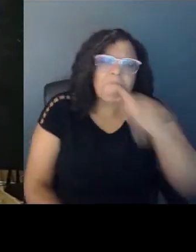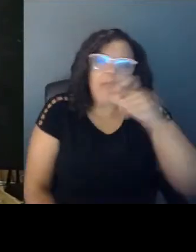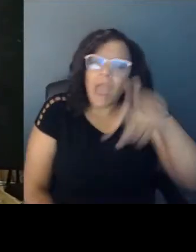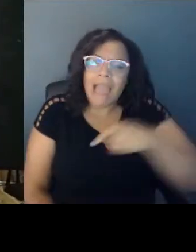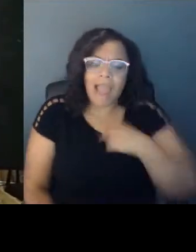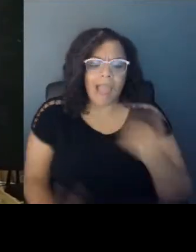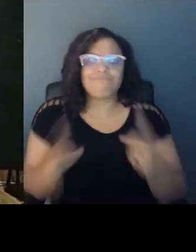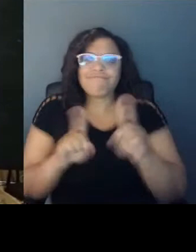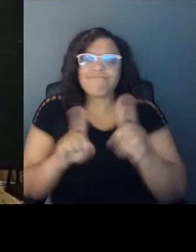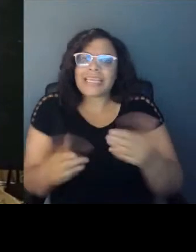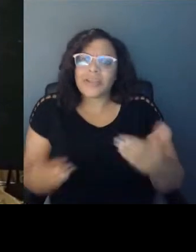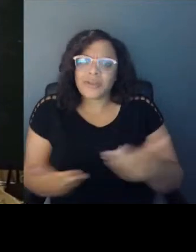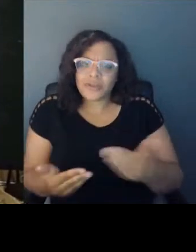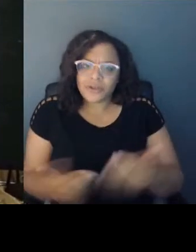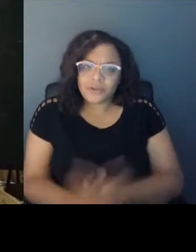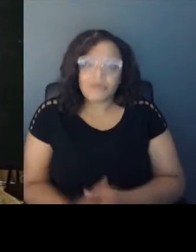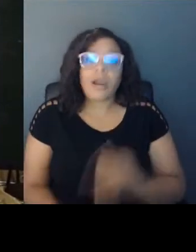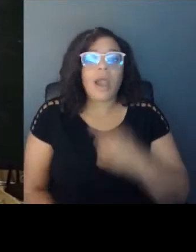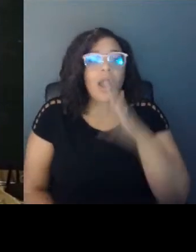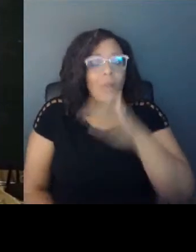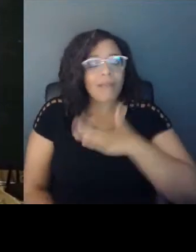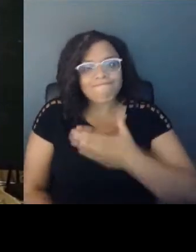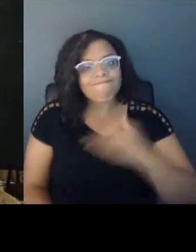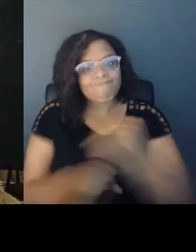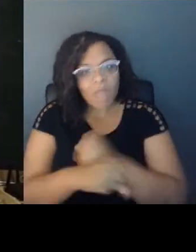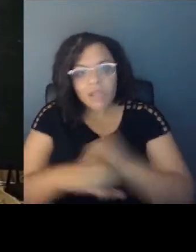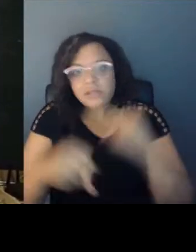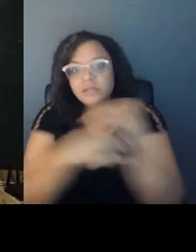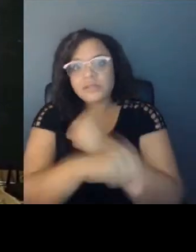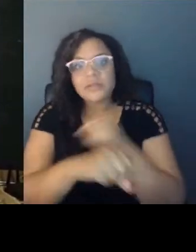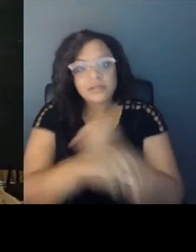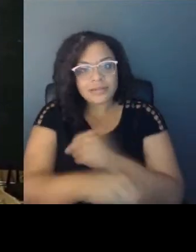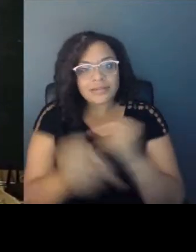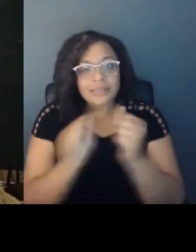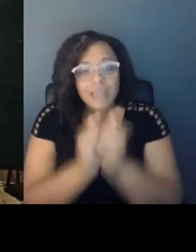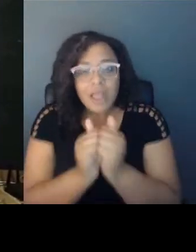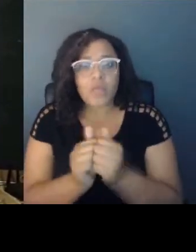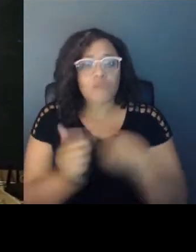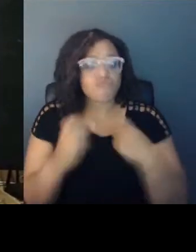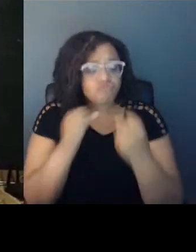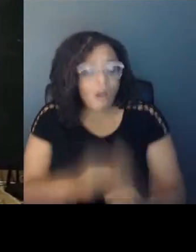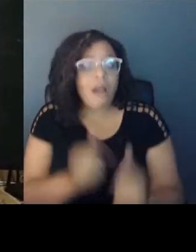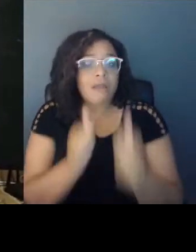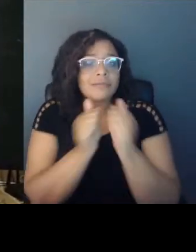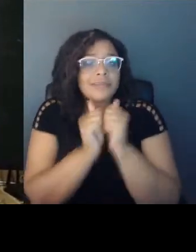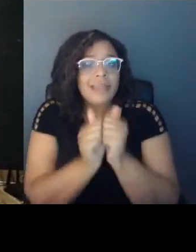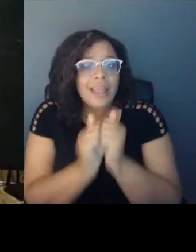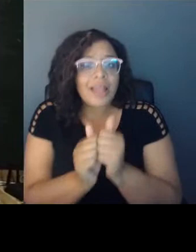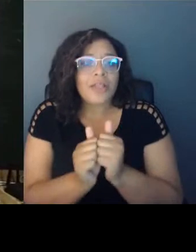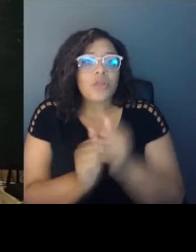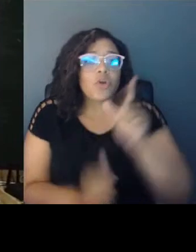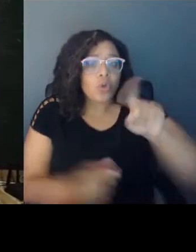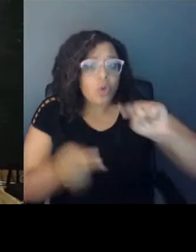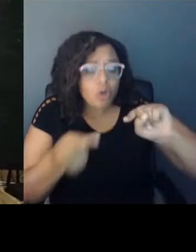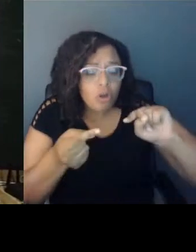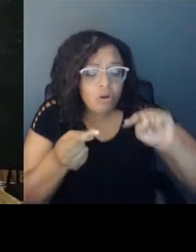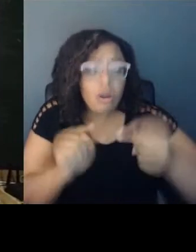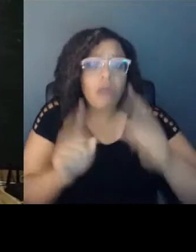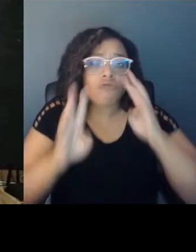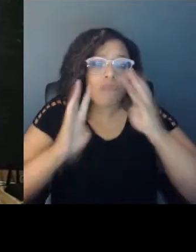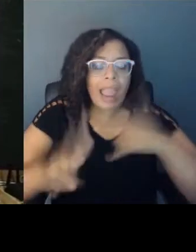I will fight for you. Be strong for you. I will hold you when you cry.